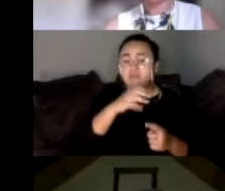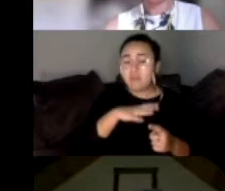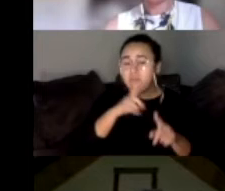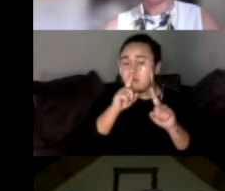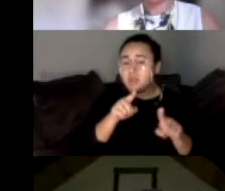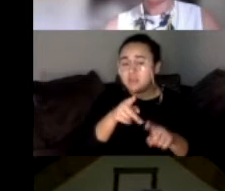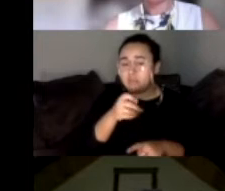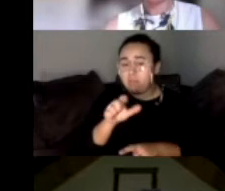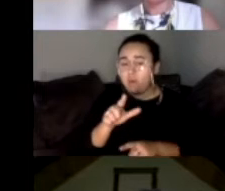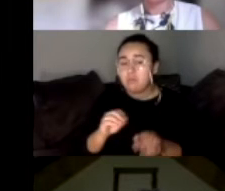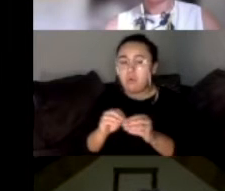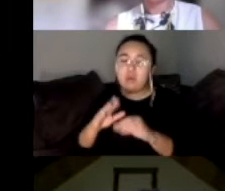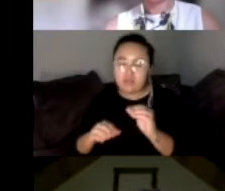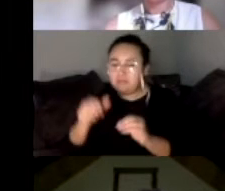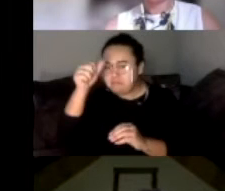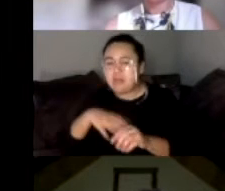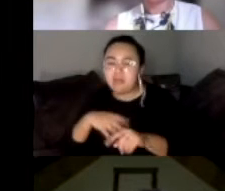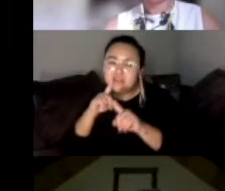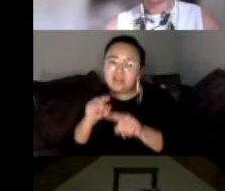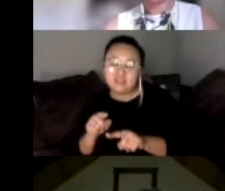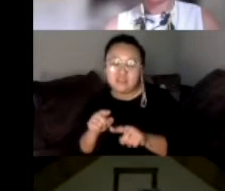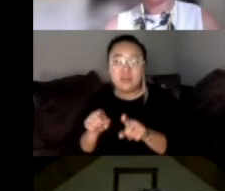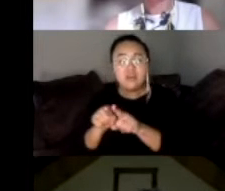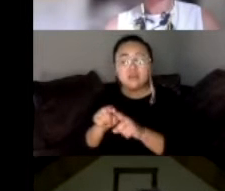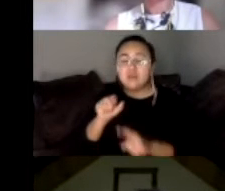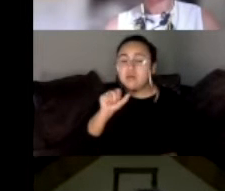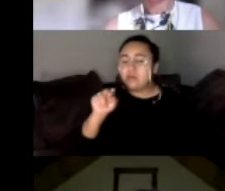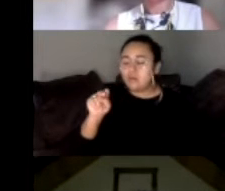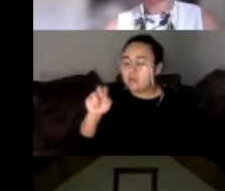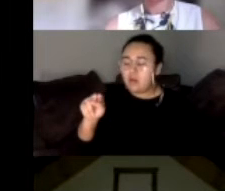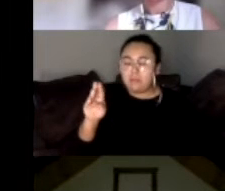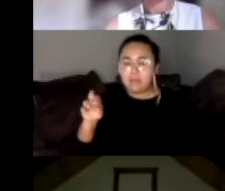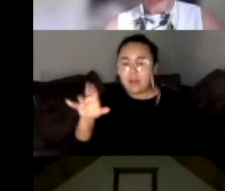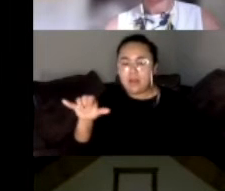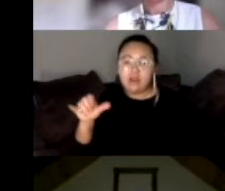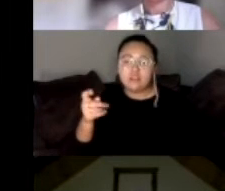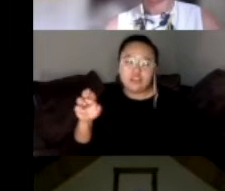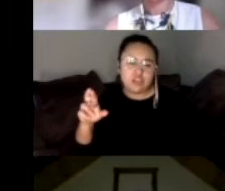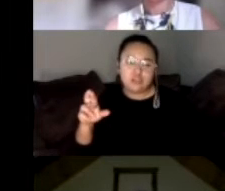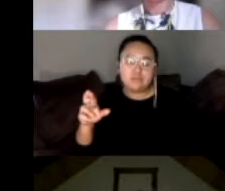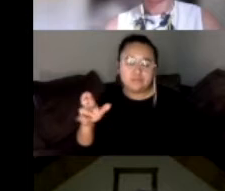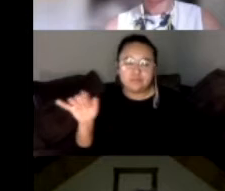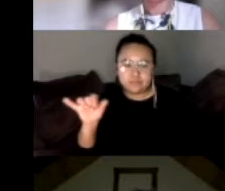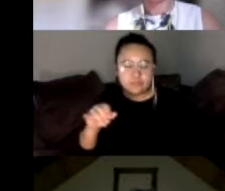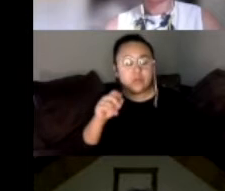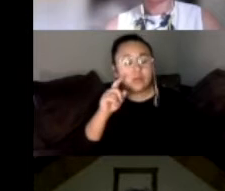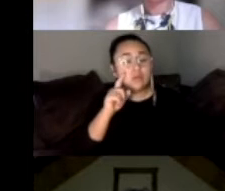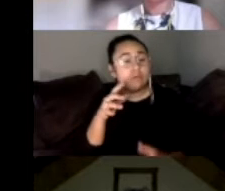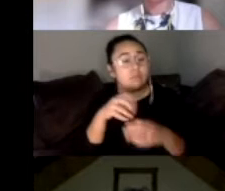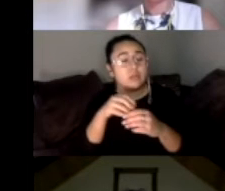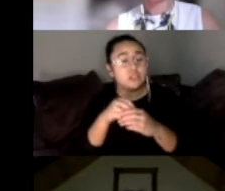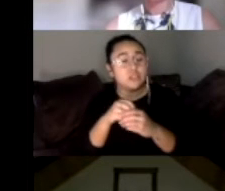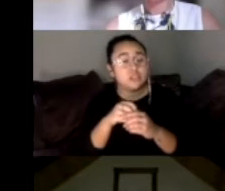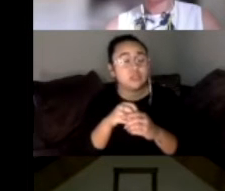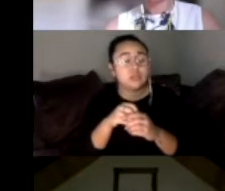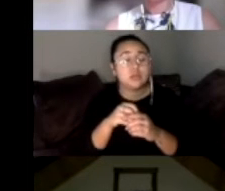more than males, as well as, you know, non-gender or non-binary gender. From a participation perspective or partisanship